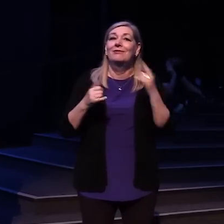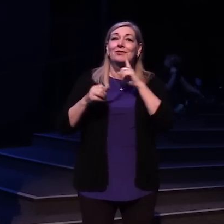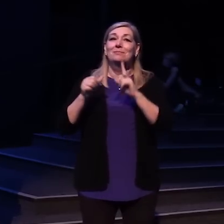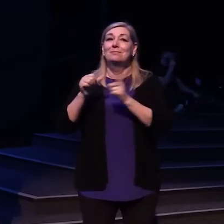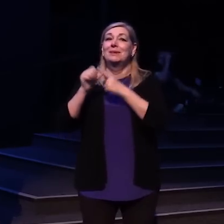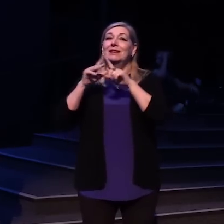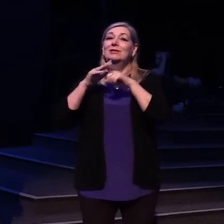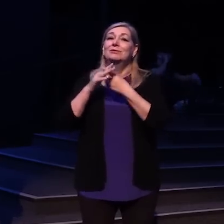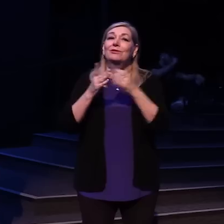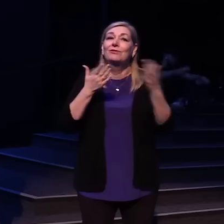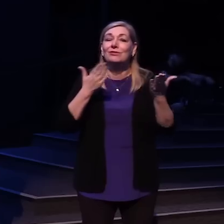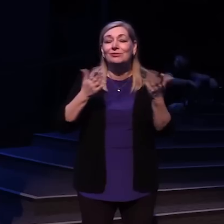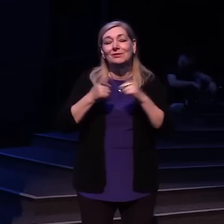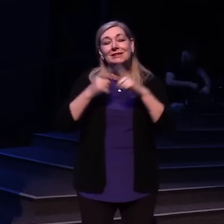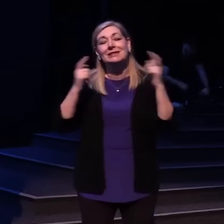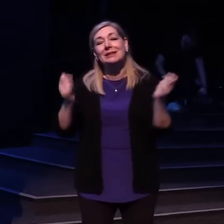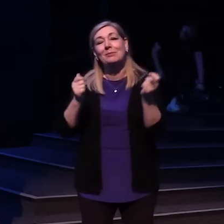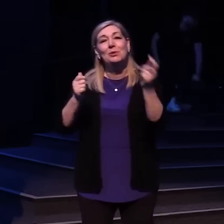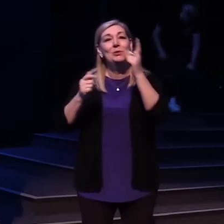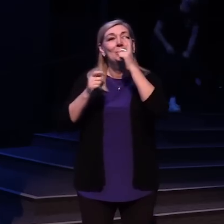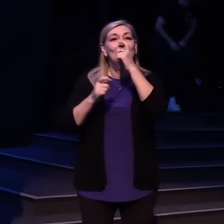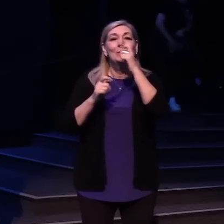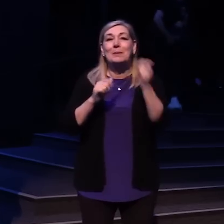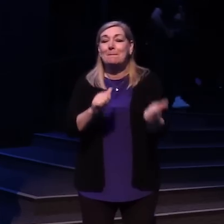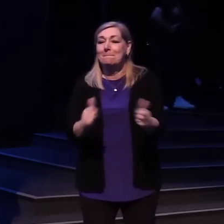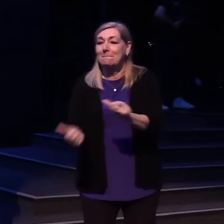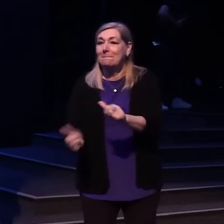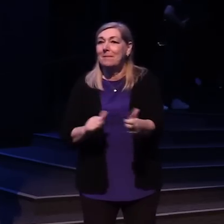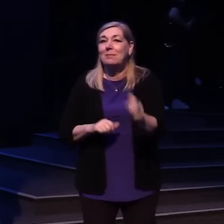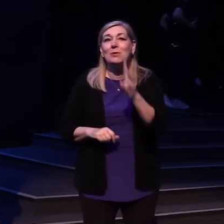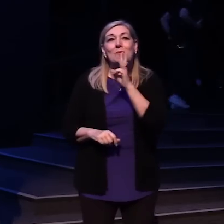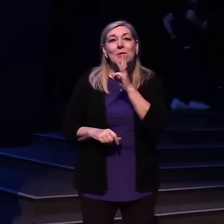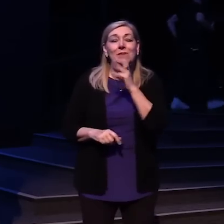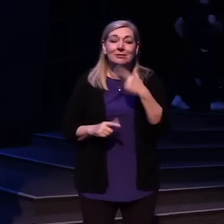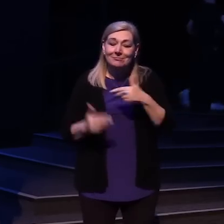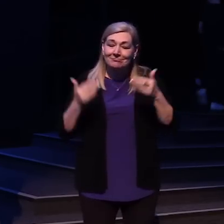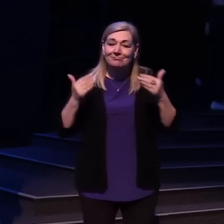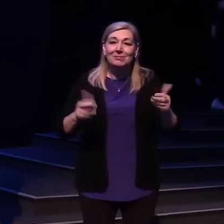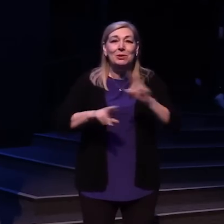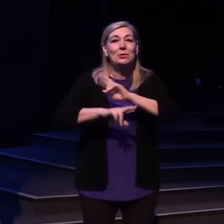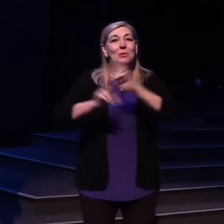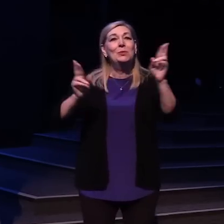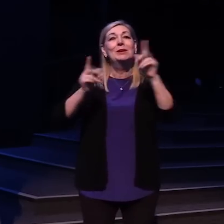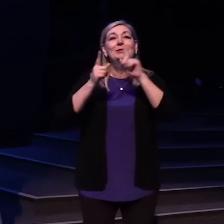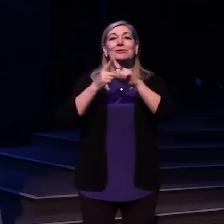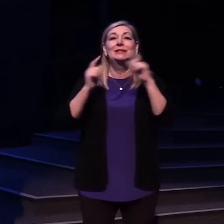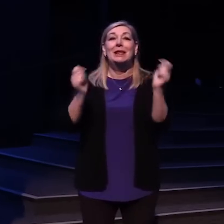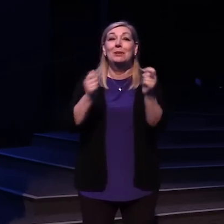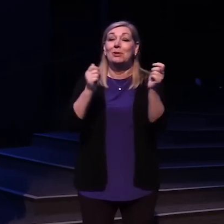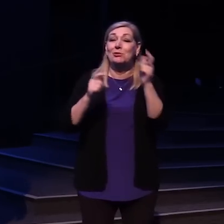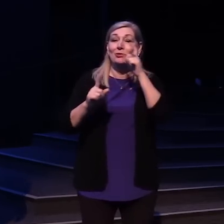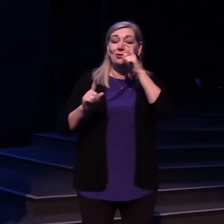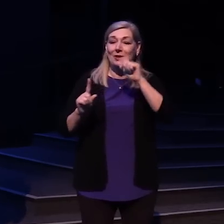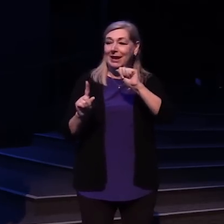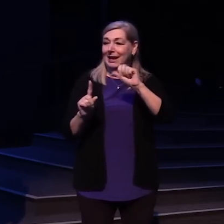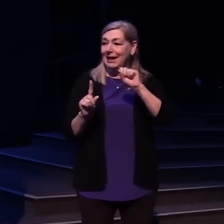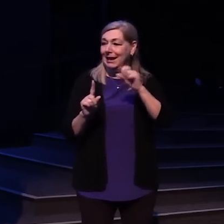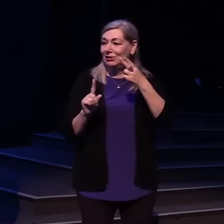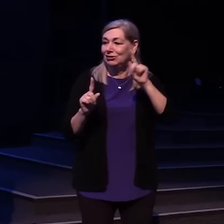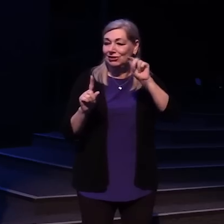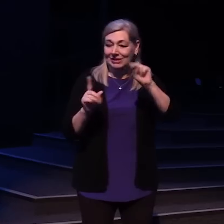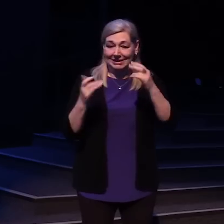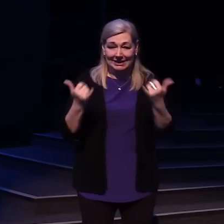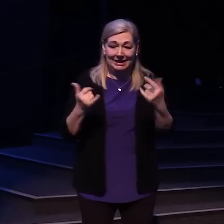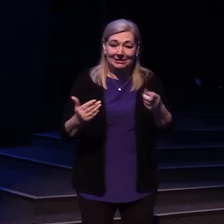to celebrate someone getting baptized so do me a favor let's get ready let's celebrate Ashley today who's decided to get baptized